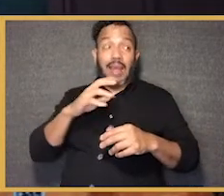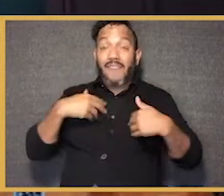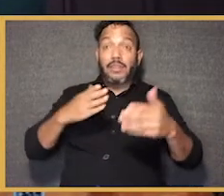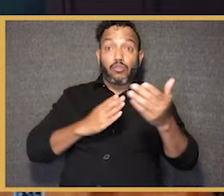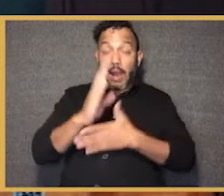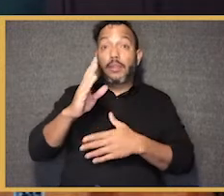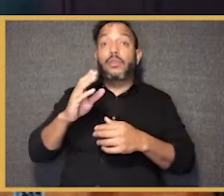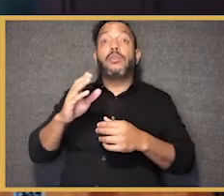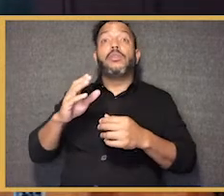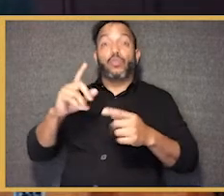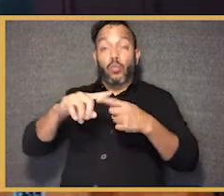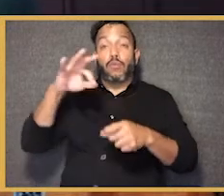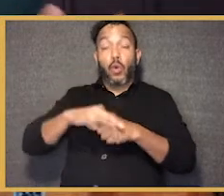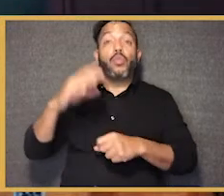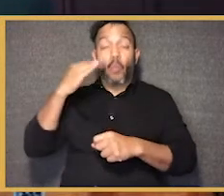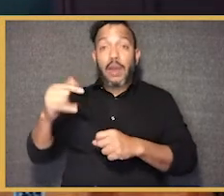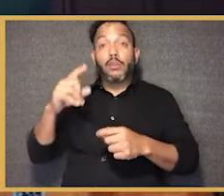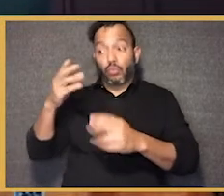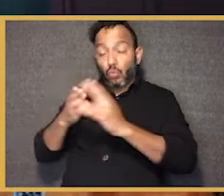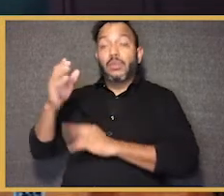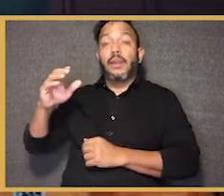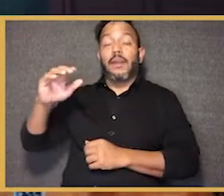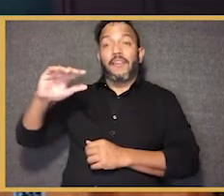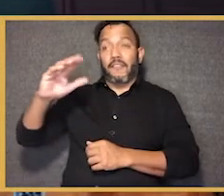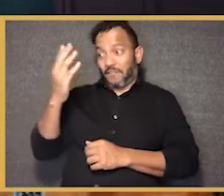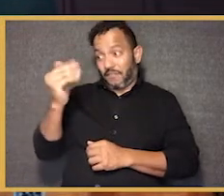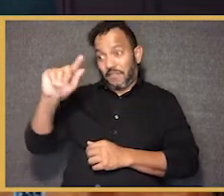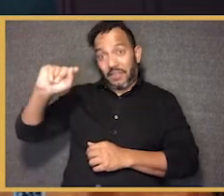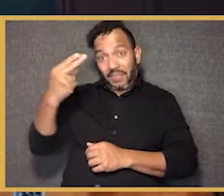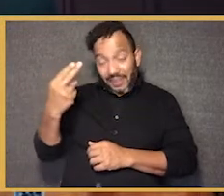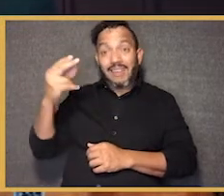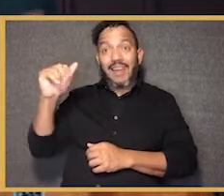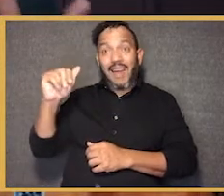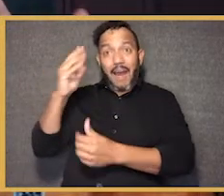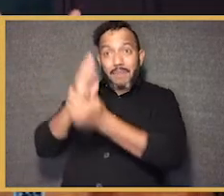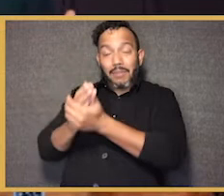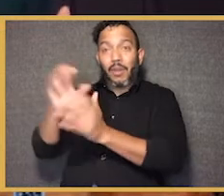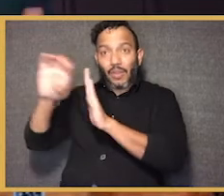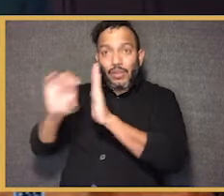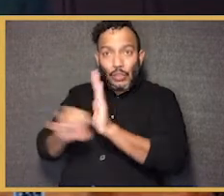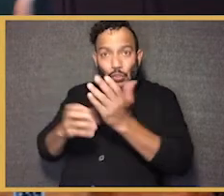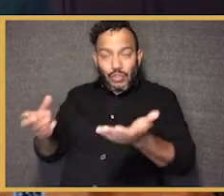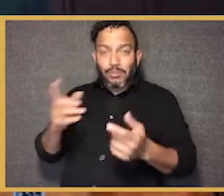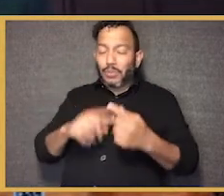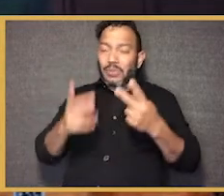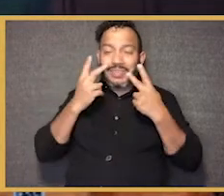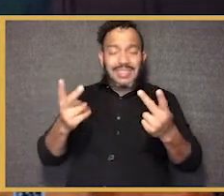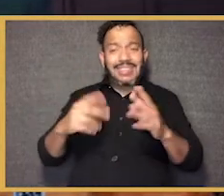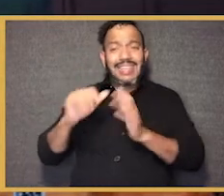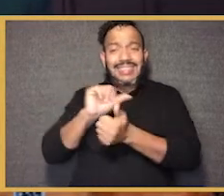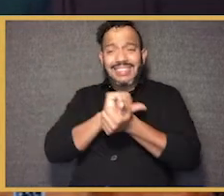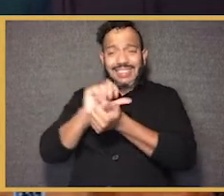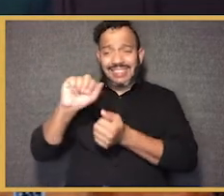Amendment. So you have very much in this, in our American story, the legacy